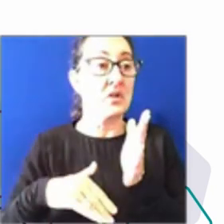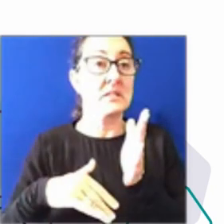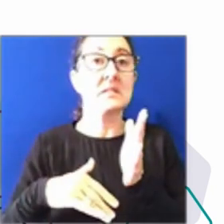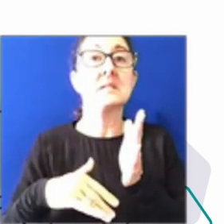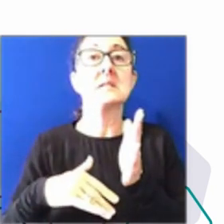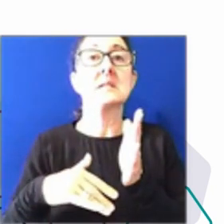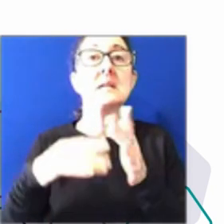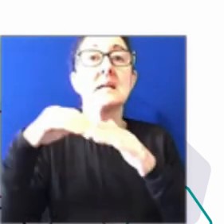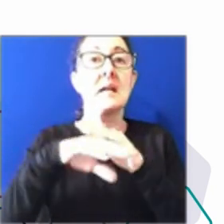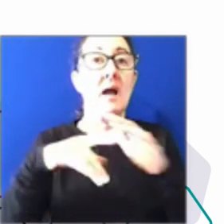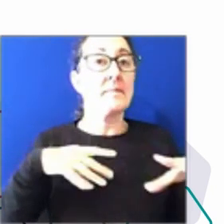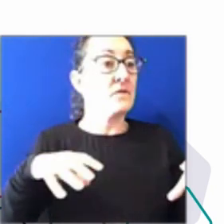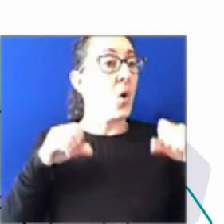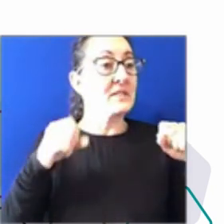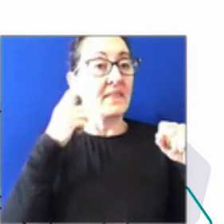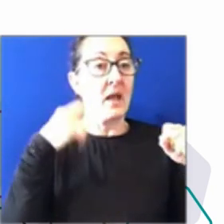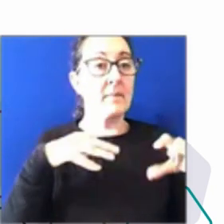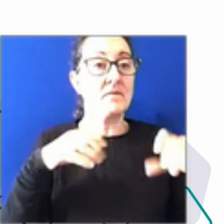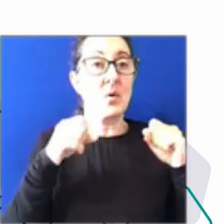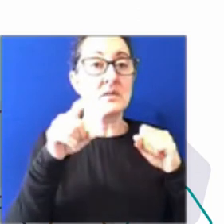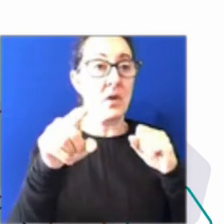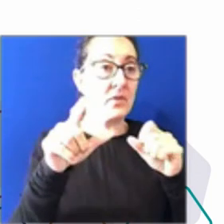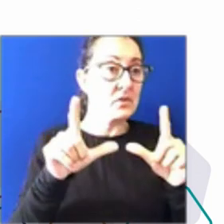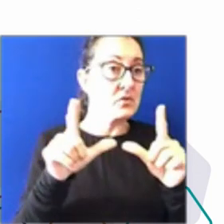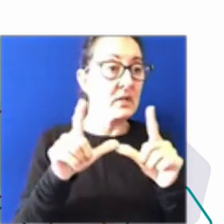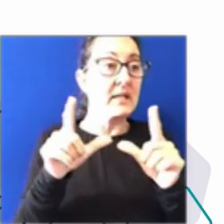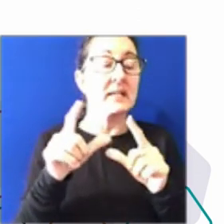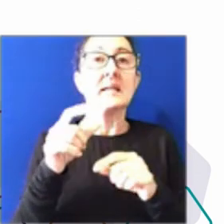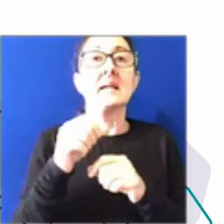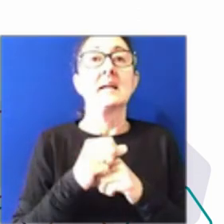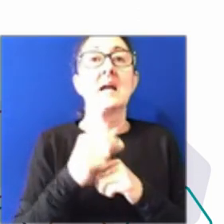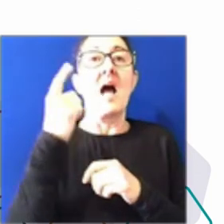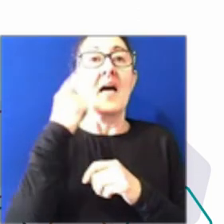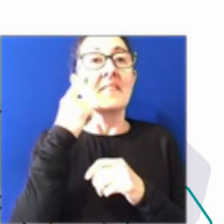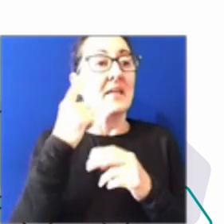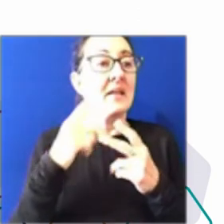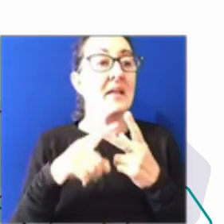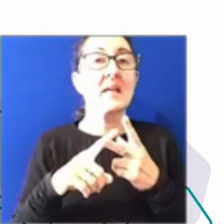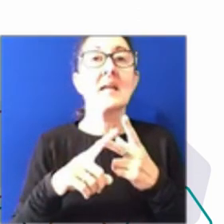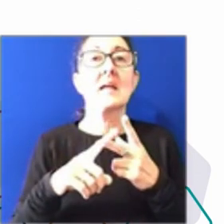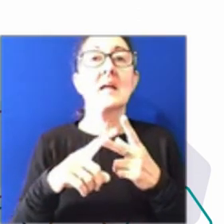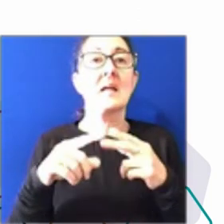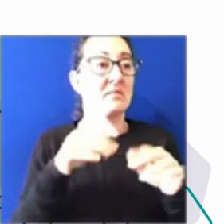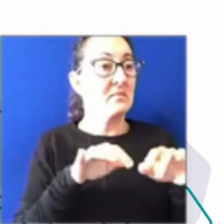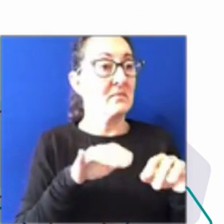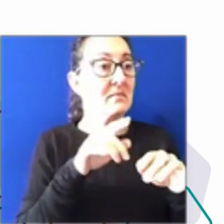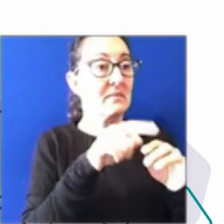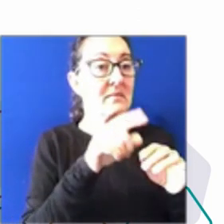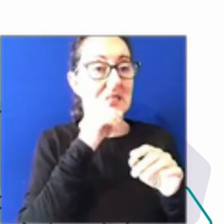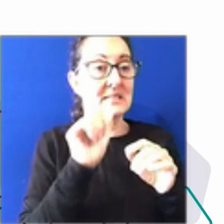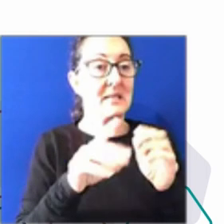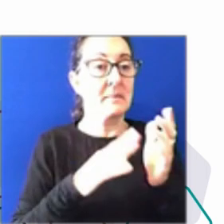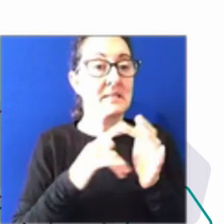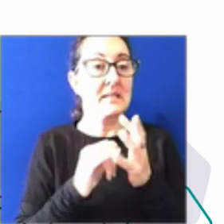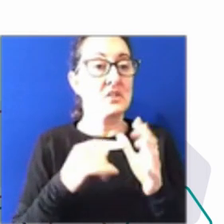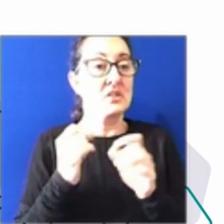couldn't come to Melbourne, right? Like you had all your stuff going on too, is different from the rest of the country. You know, I have a lot of friends, my family's in Queensland. have